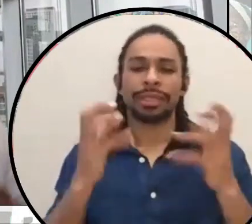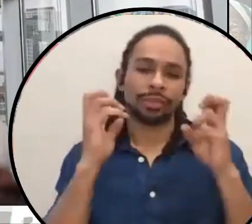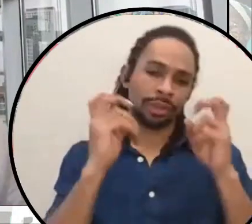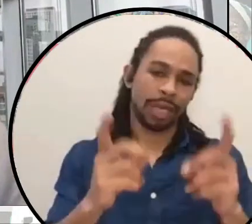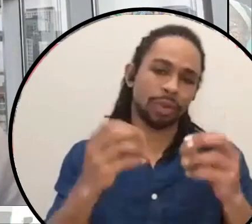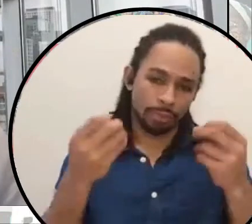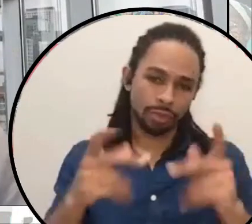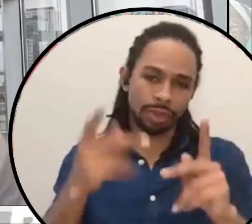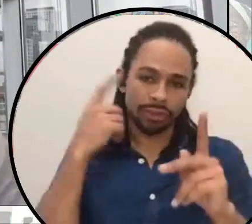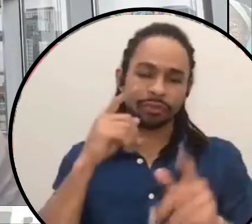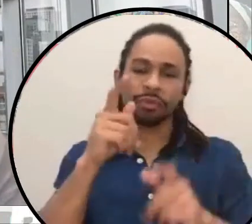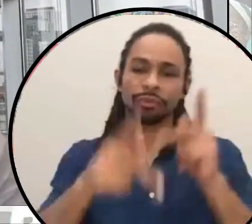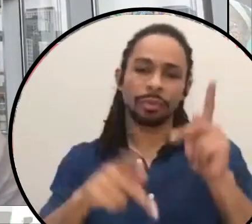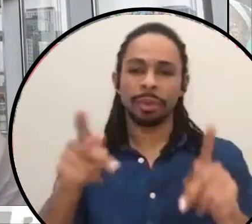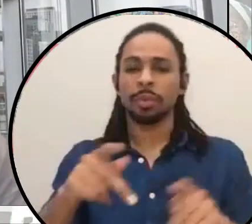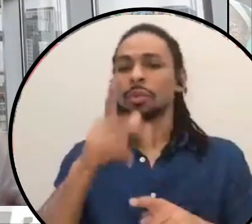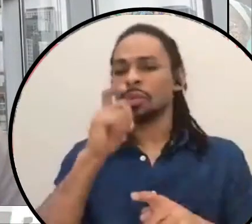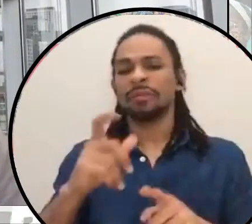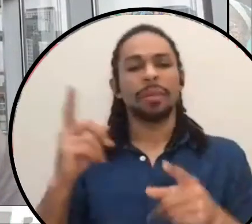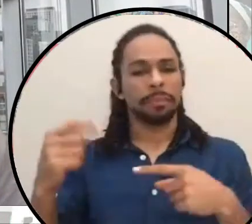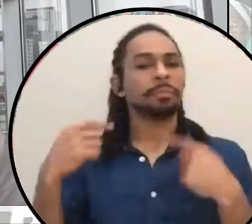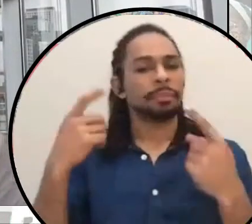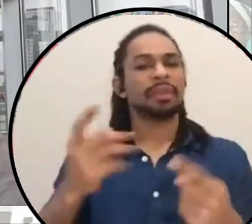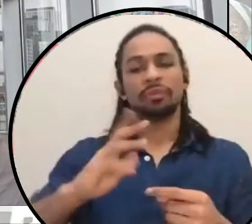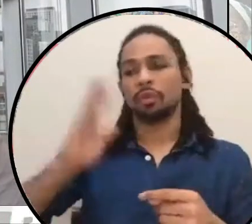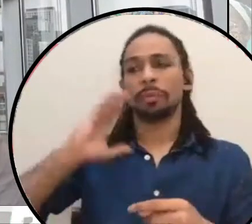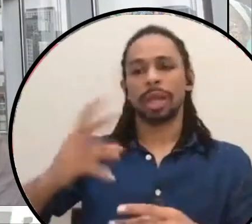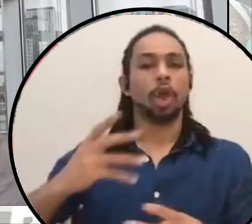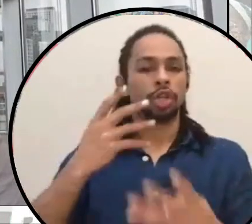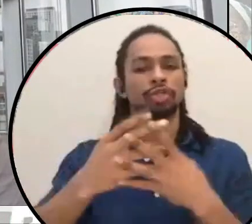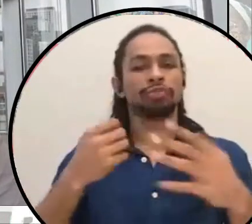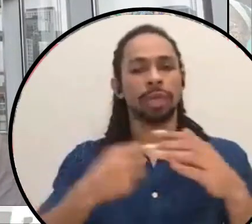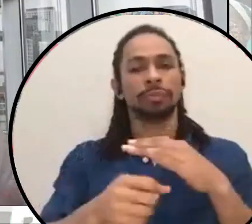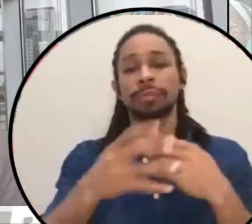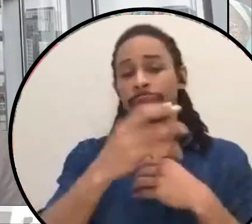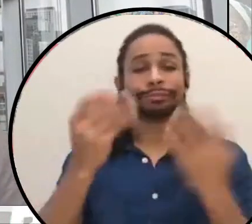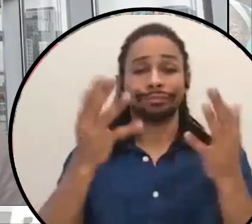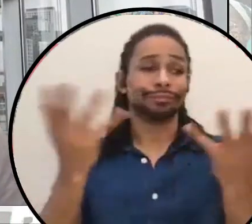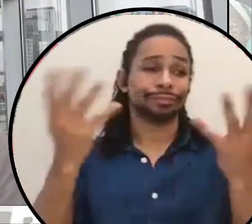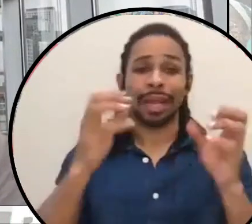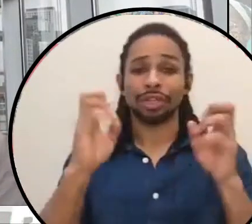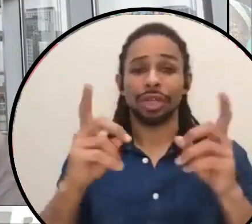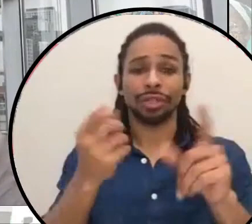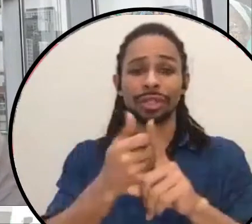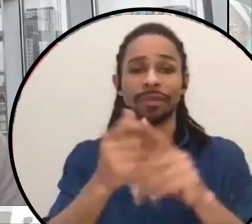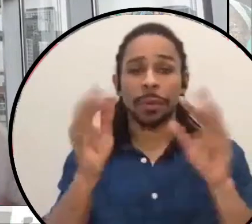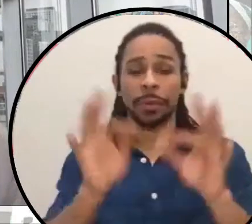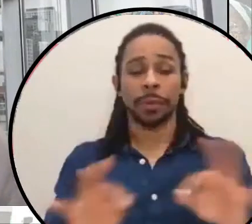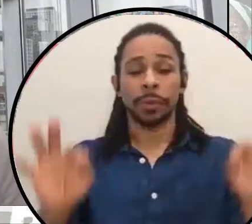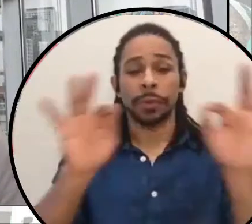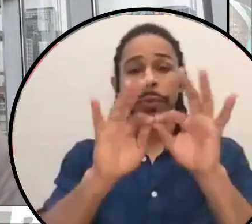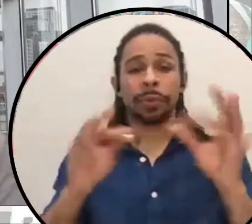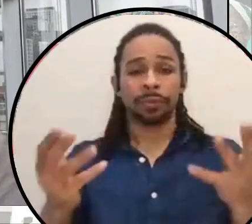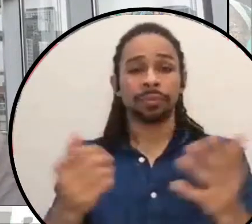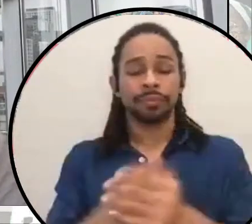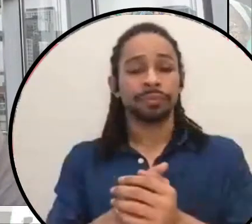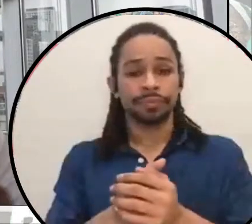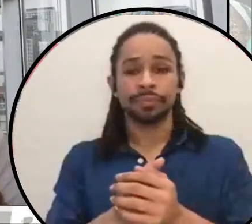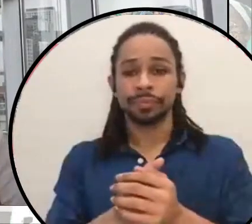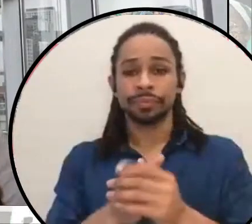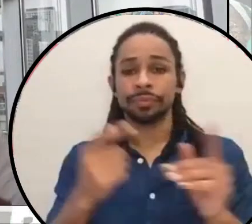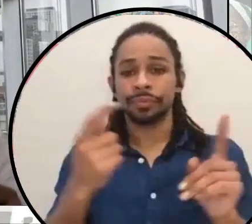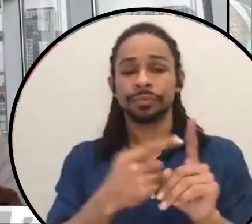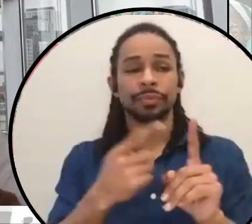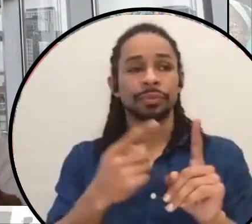for folks who've been formerly incarcerated. Uh, and education is key, right? Uh, I mean, the boy wrote, wrote a great book, Abolition,